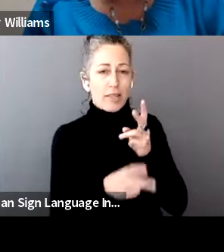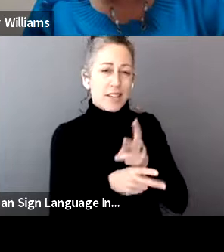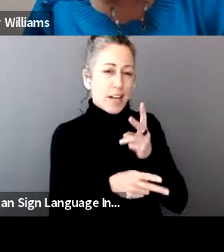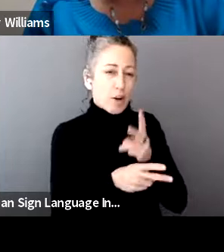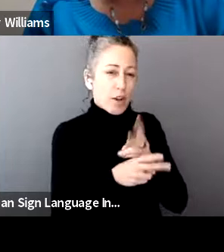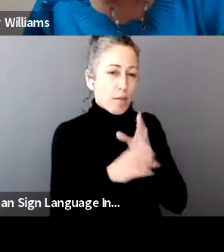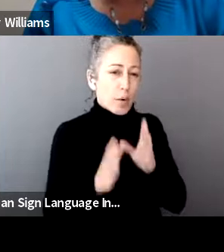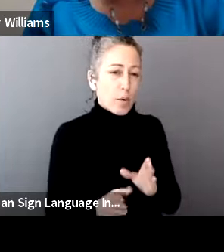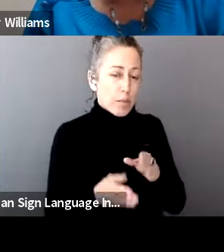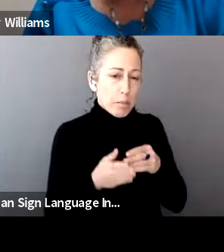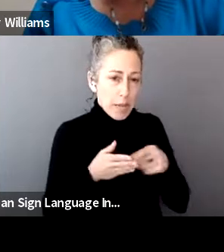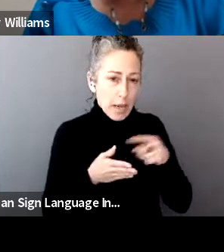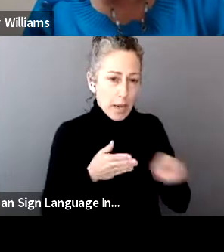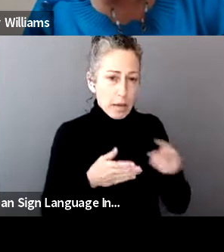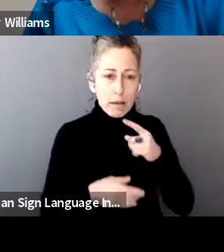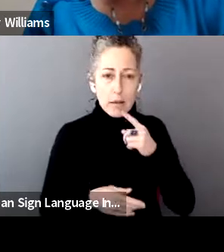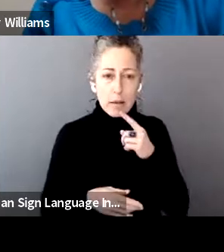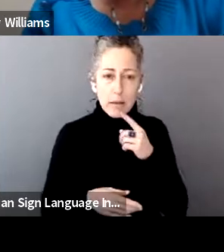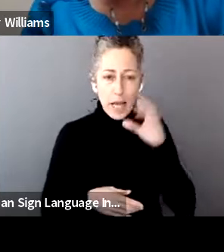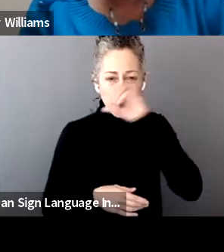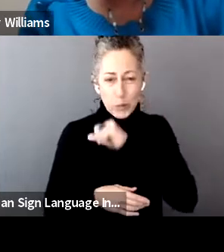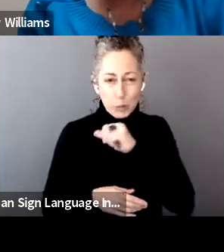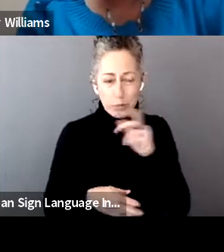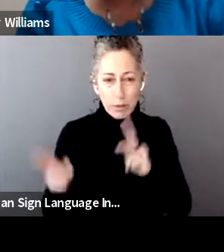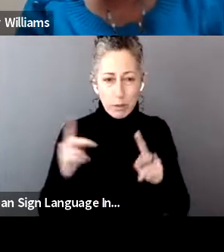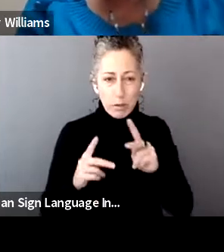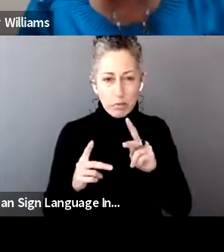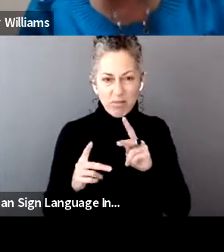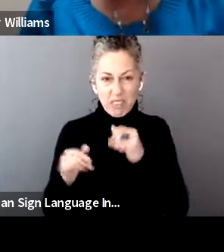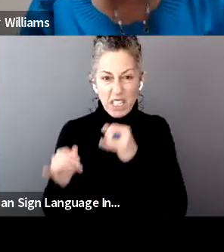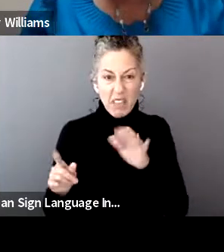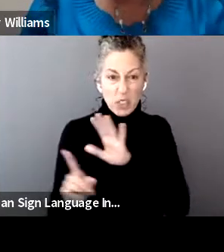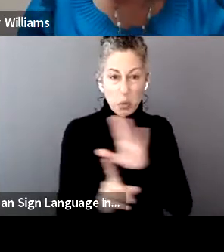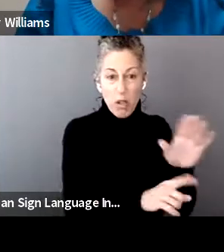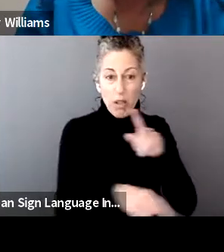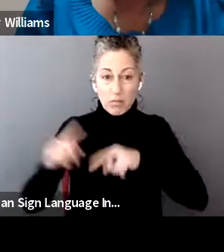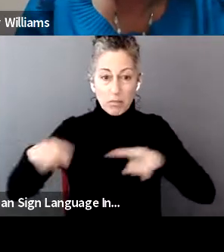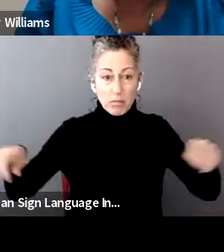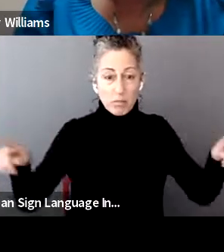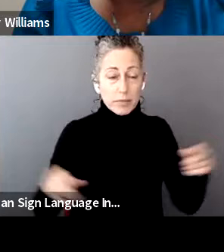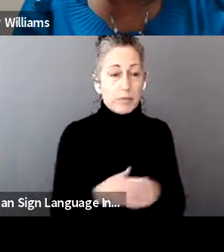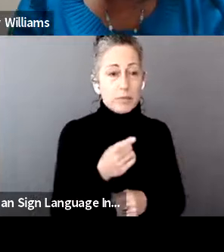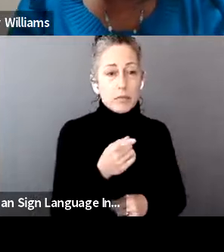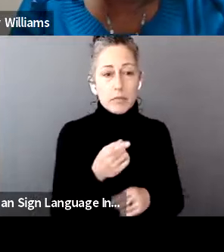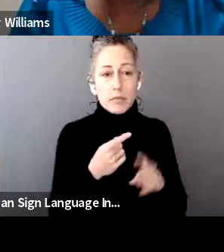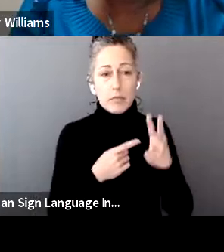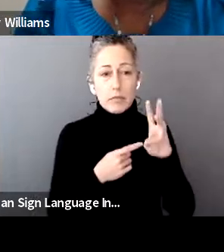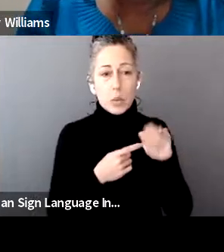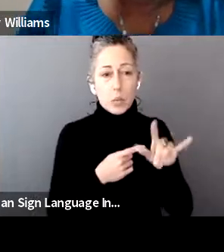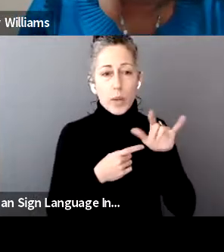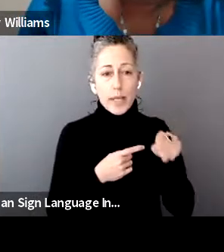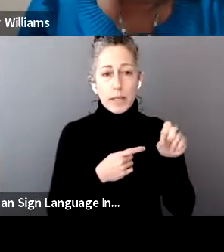that on a case by case. I would assume that someone could chime in. The only thing I can think about, oh, I'm sorry.